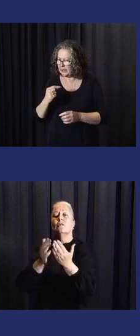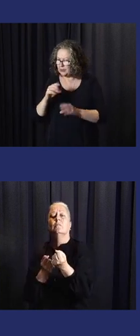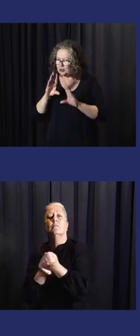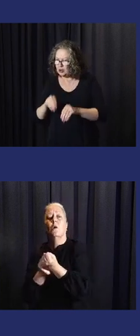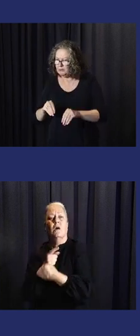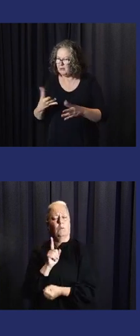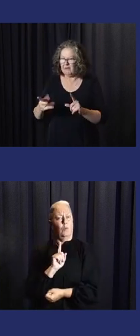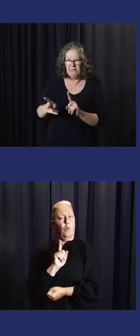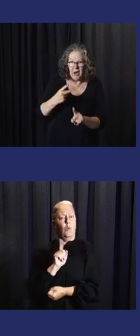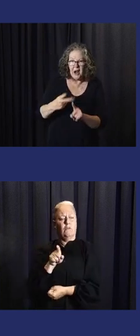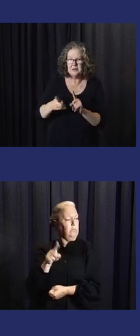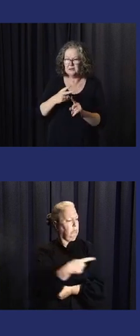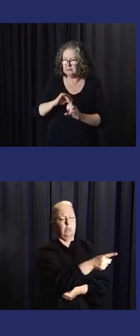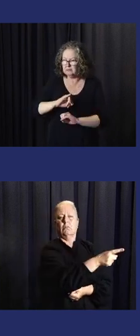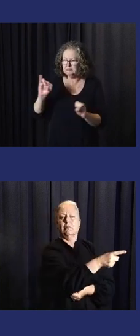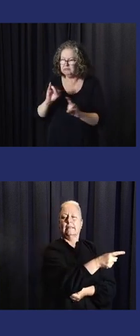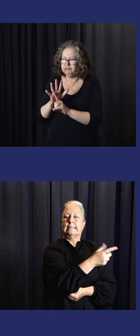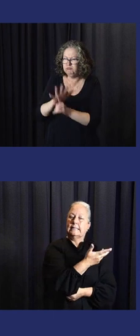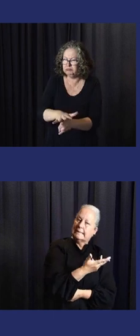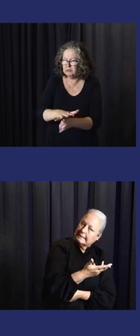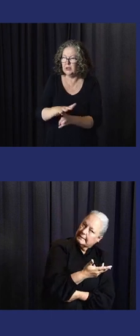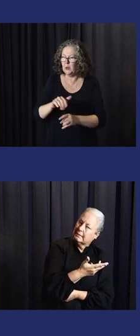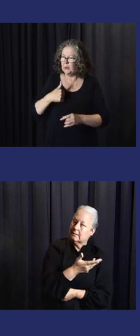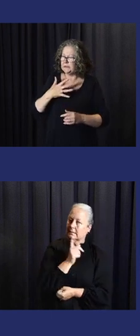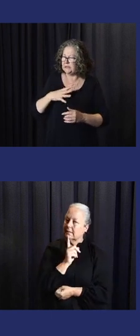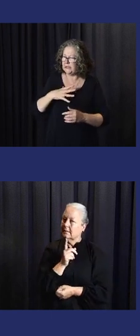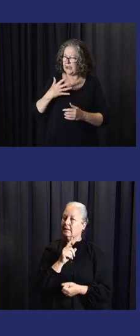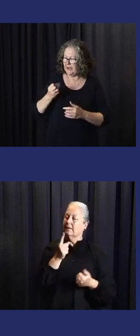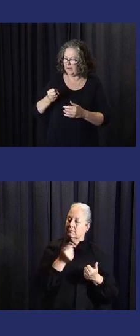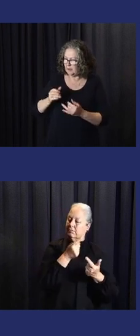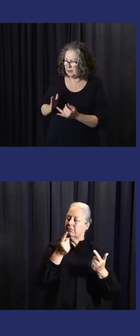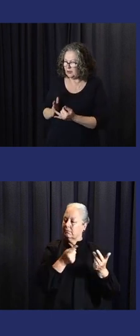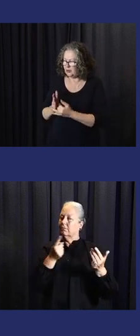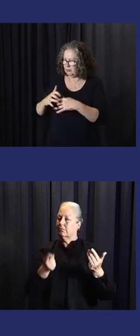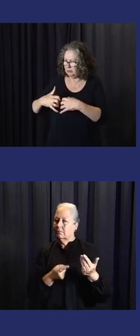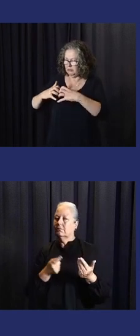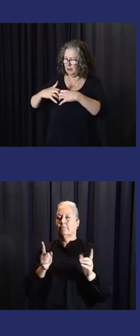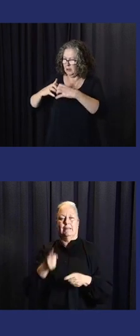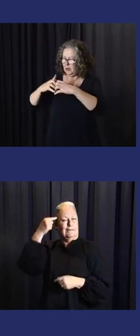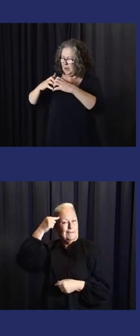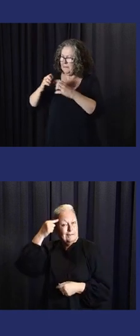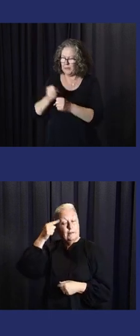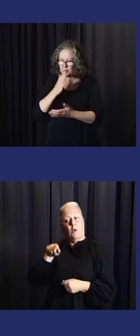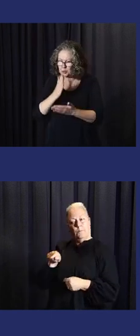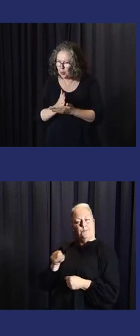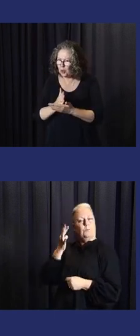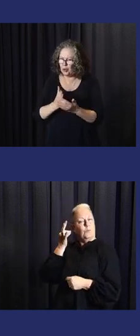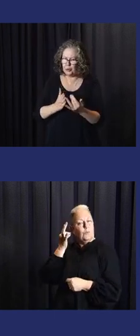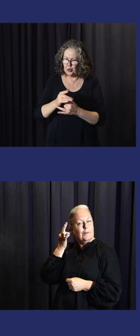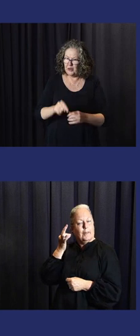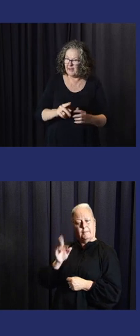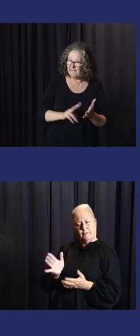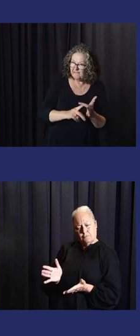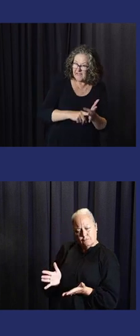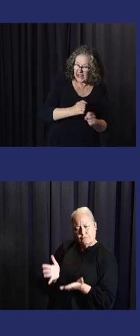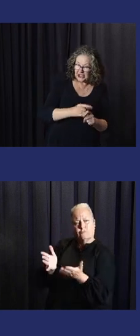communities at the right time. And how do we prevent conflicts or violence? And it's about the whole package of relief and recovery